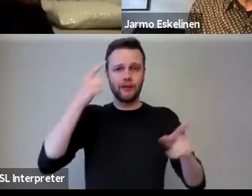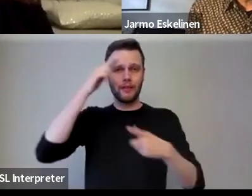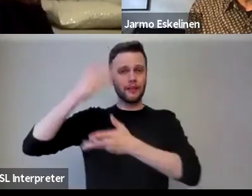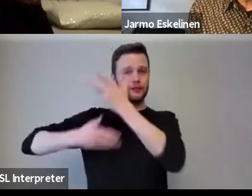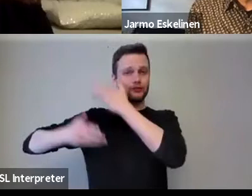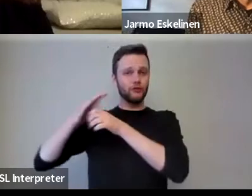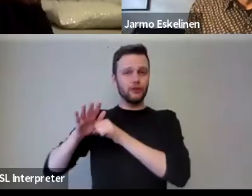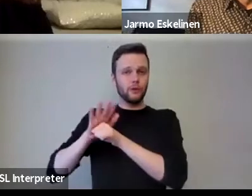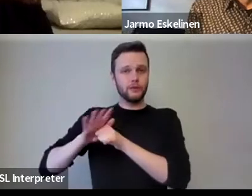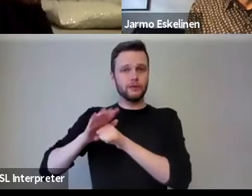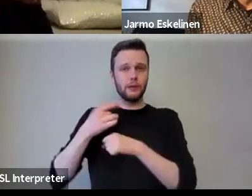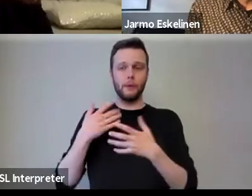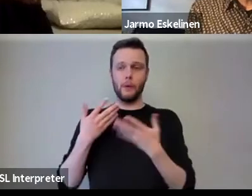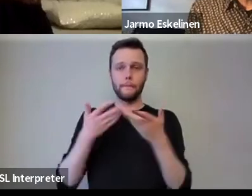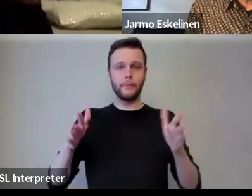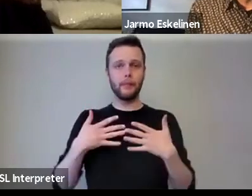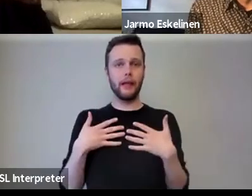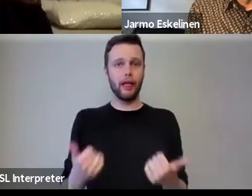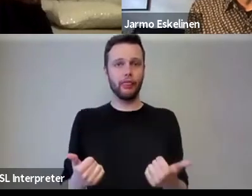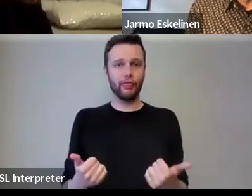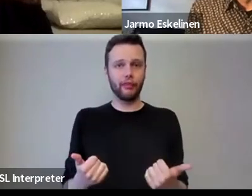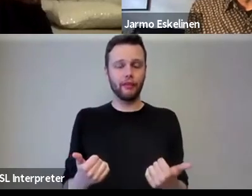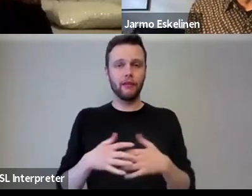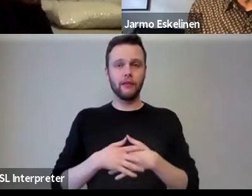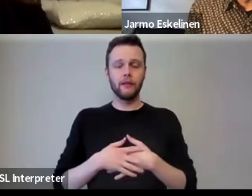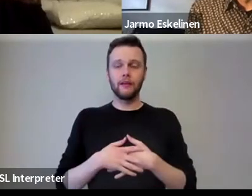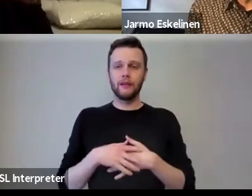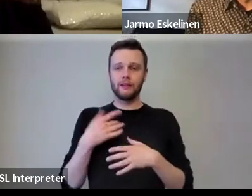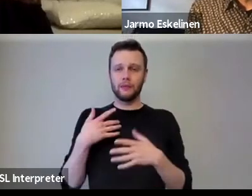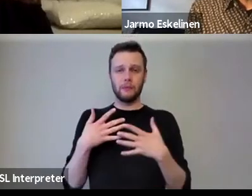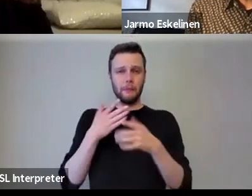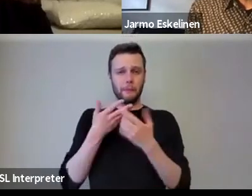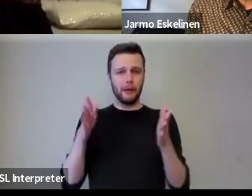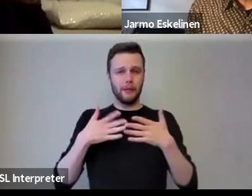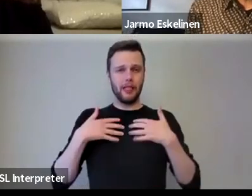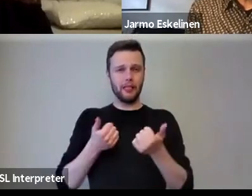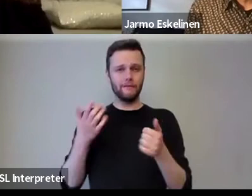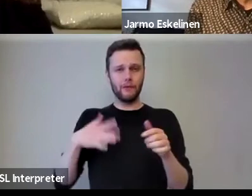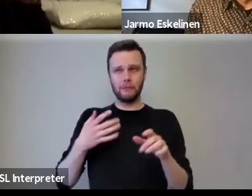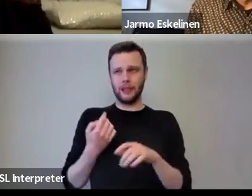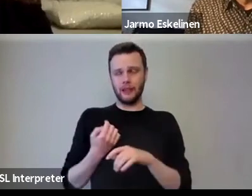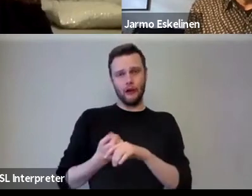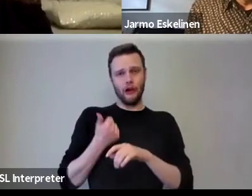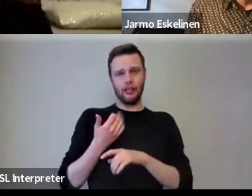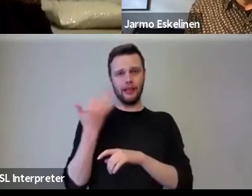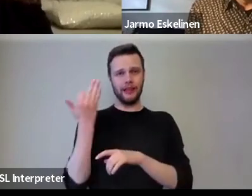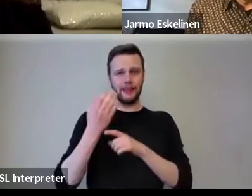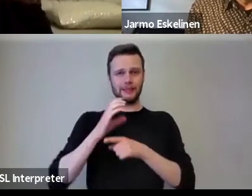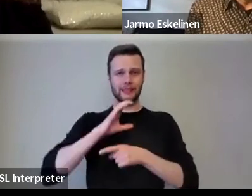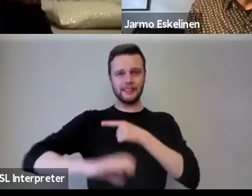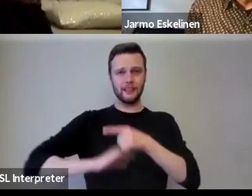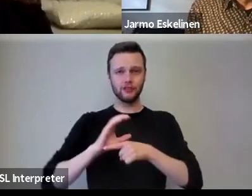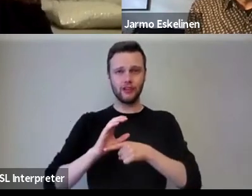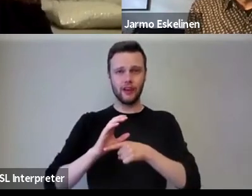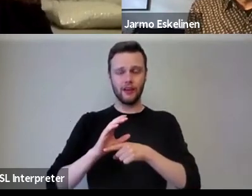of public health, if you can put it that way, public health since, you know, what the early 19th century and before has been at the